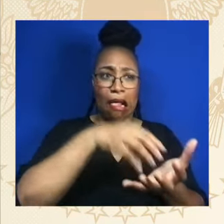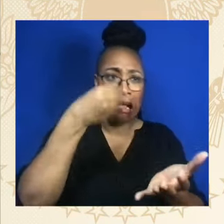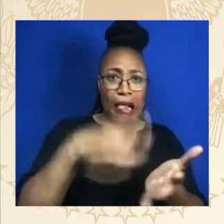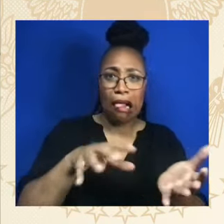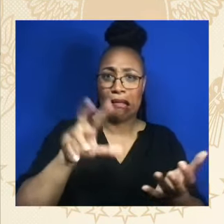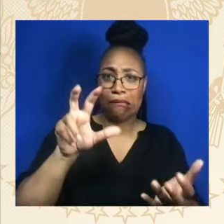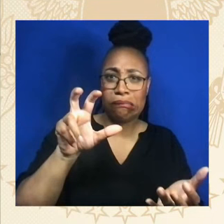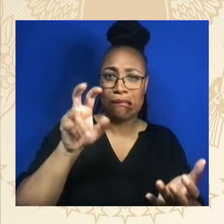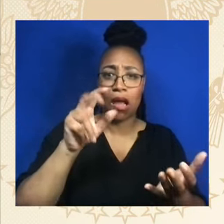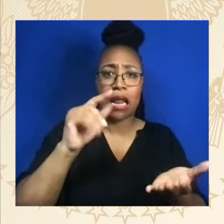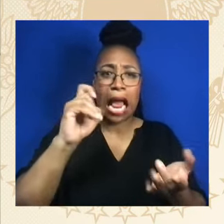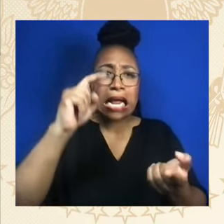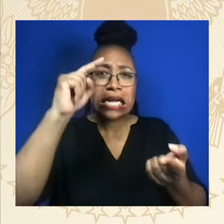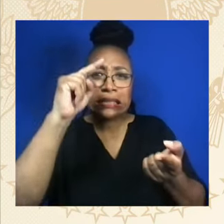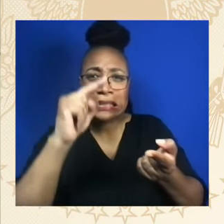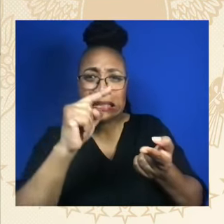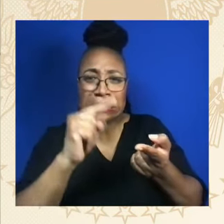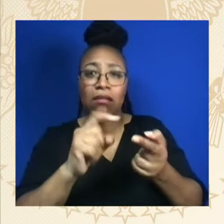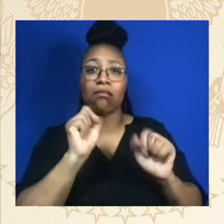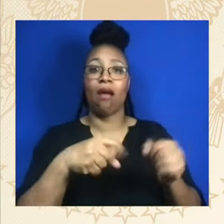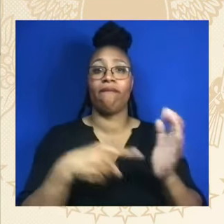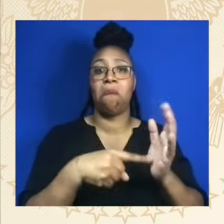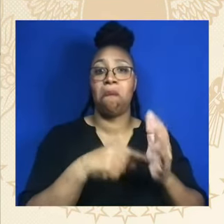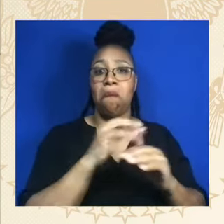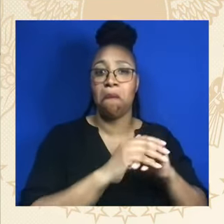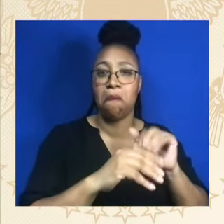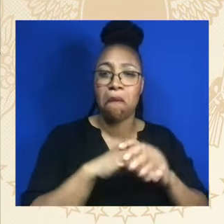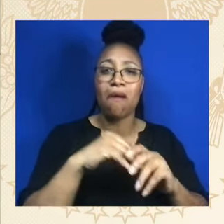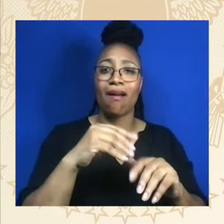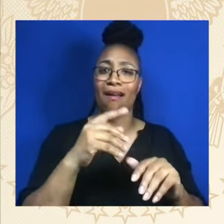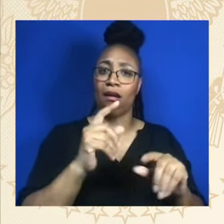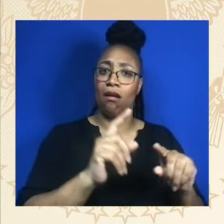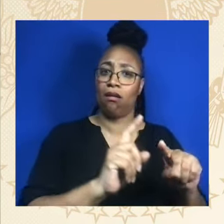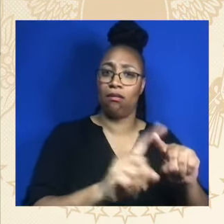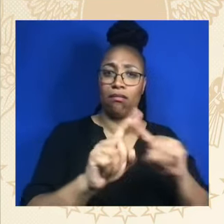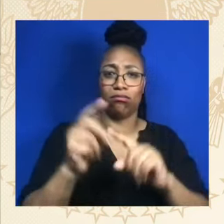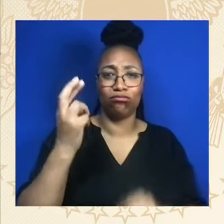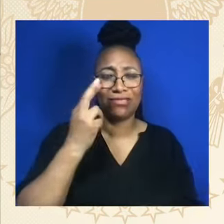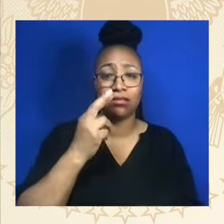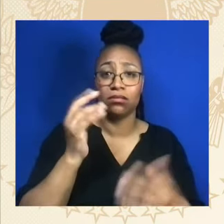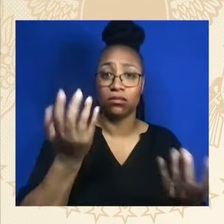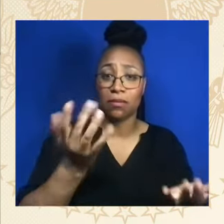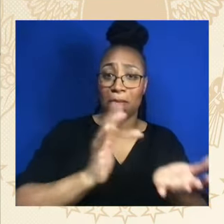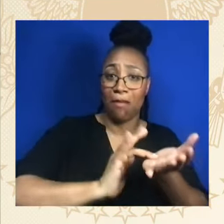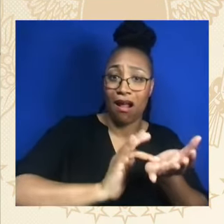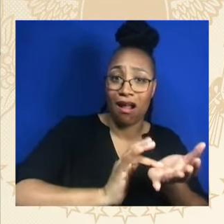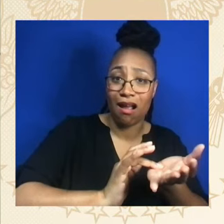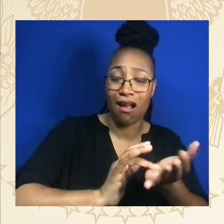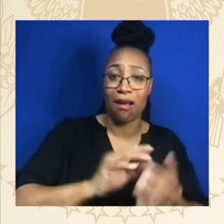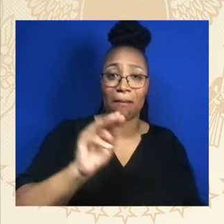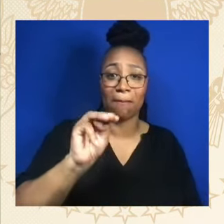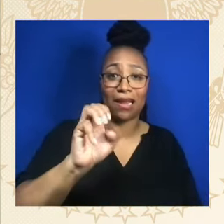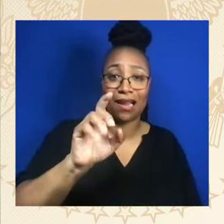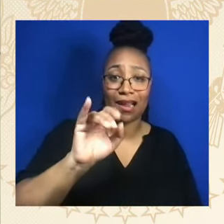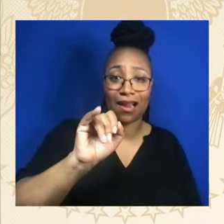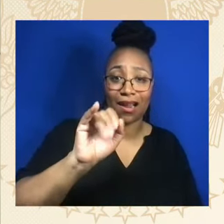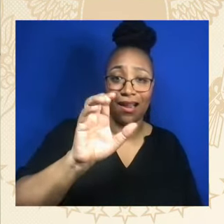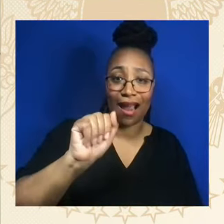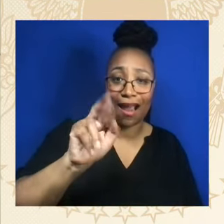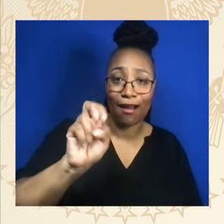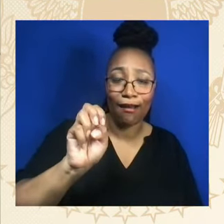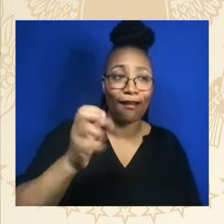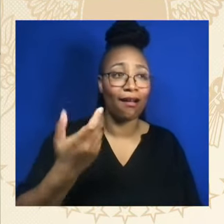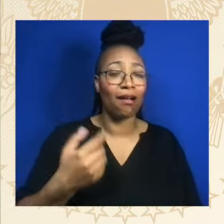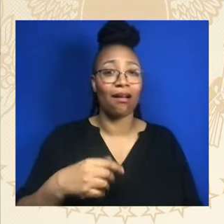for those on Medicare. The parents, grandparents, aunts and uncles have also capped out-of-pocket costs for seniors in Medicare at a maximum of $2